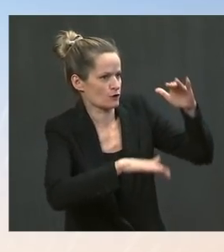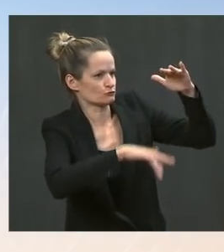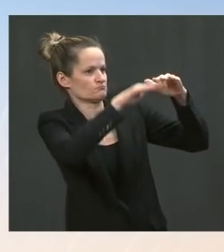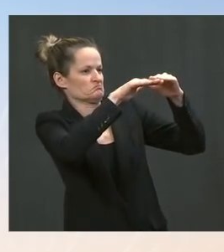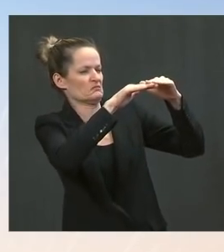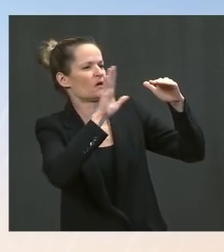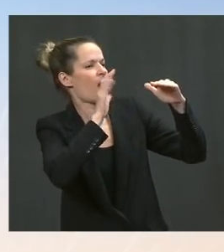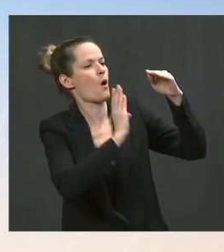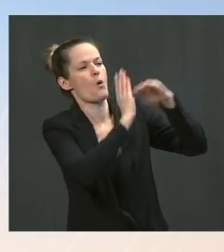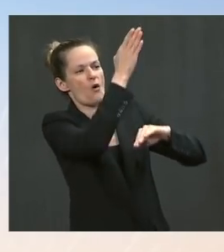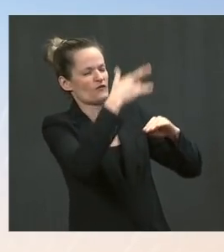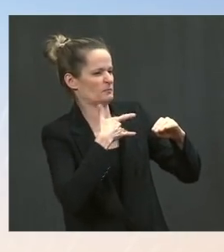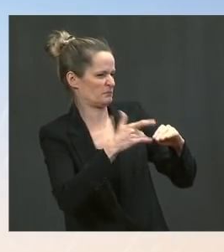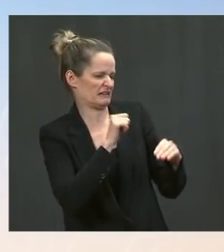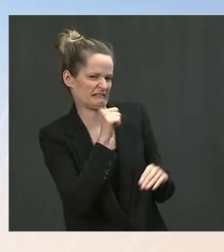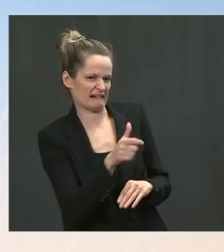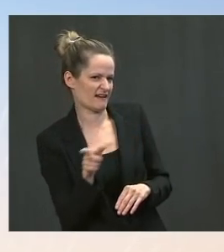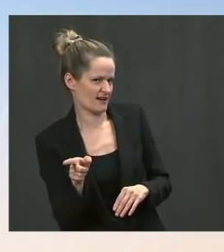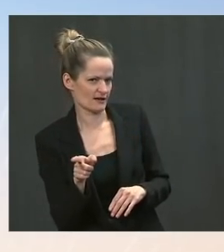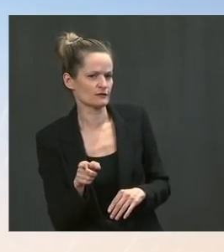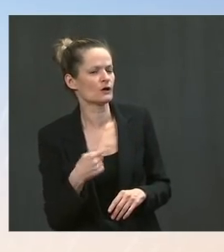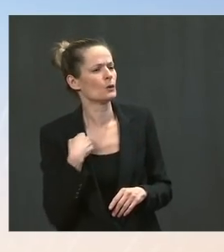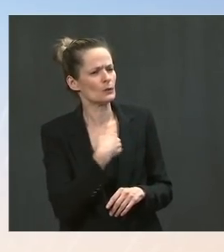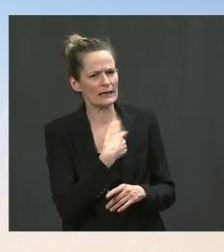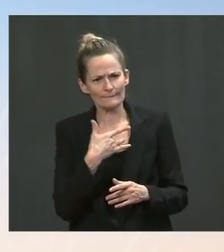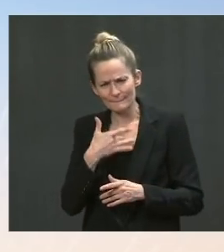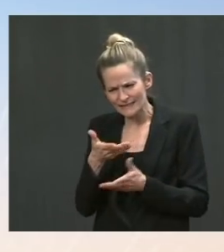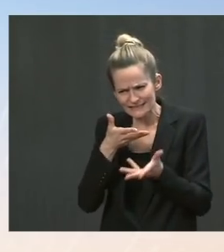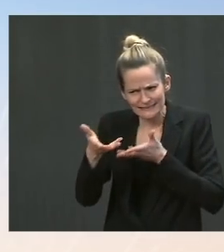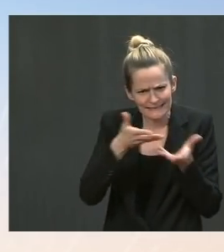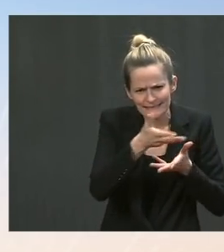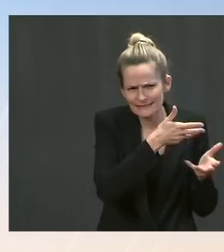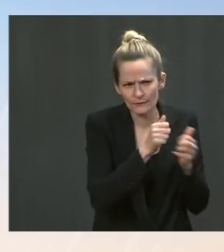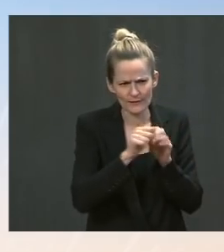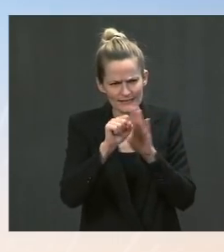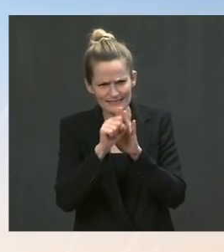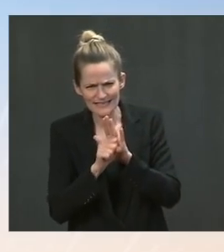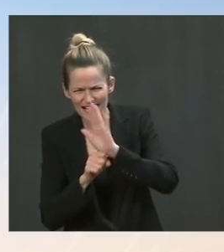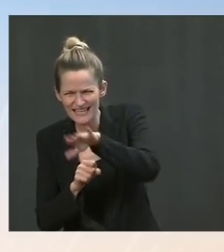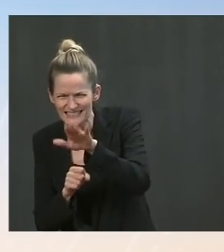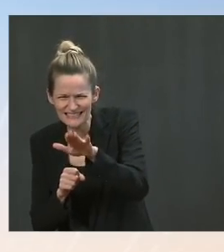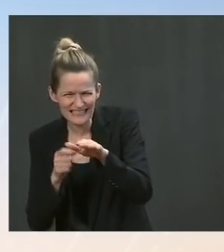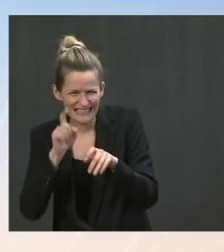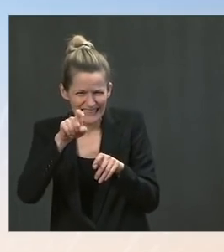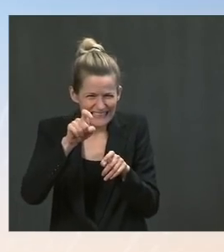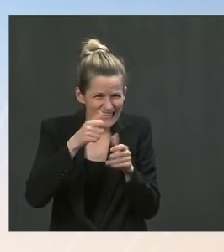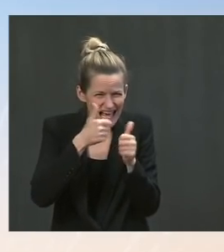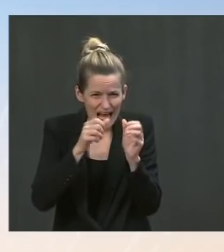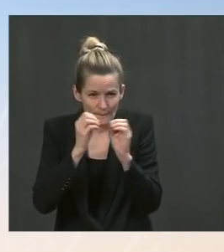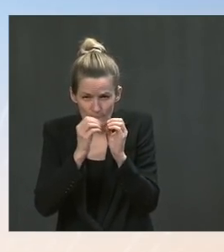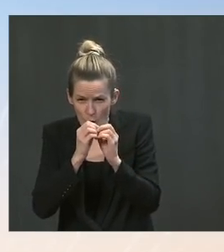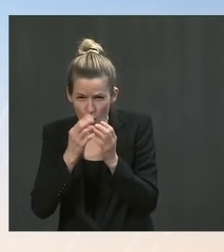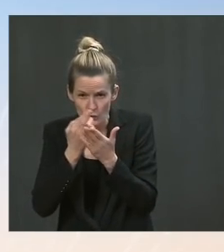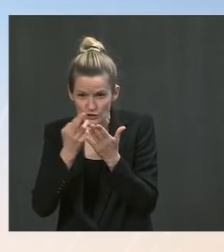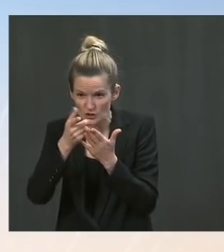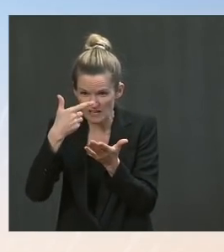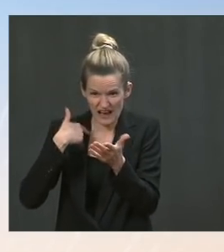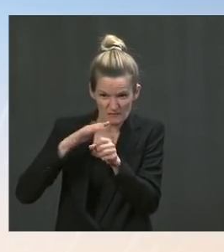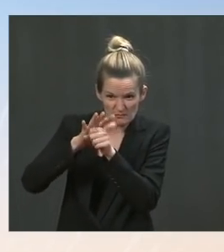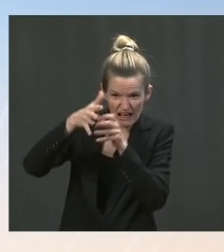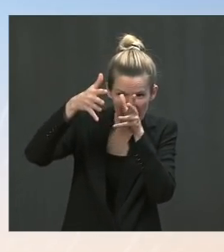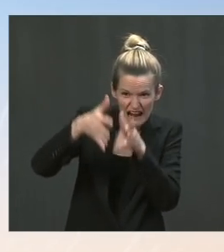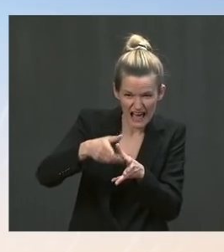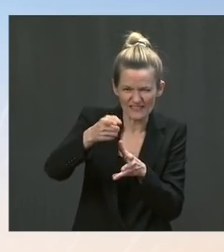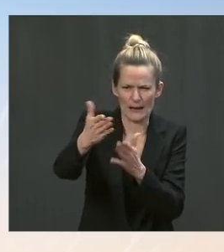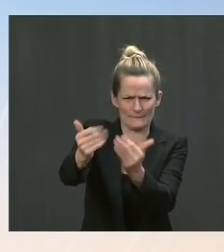to reduce the potential for any wastage. But those efforts will continue. And certainly, we want to do everything we can to reduce the wasting of